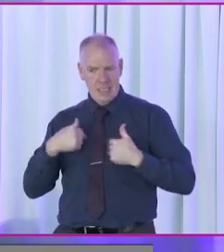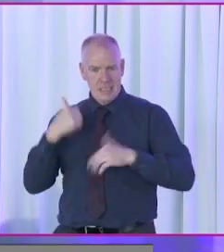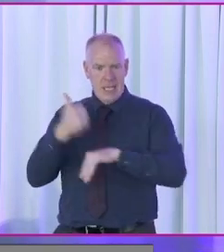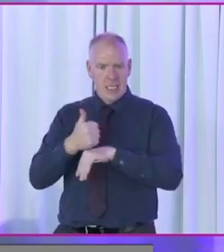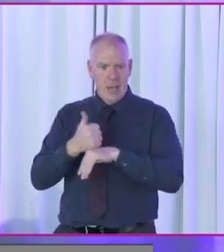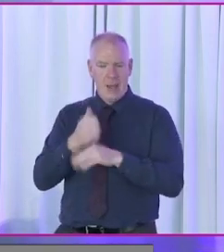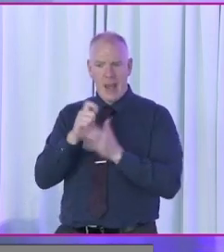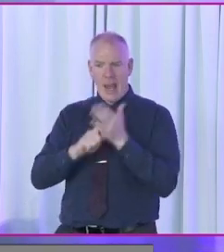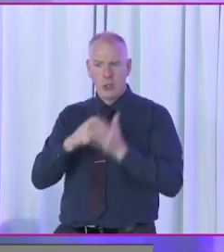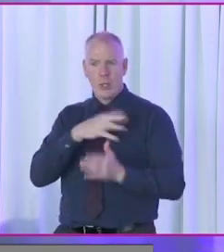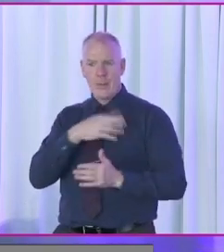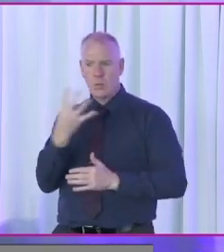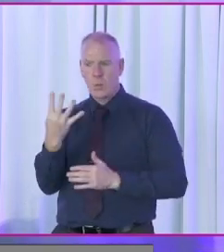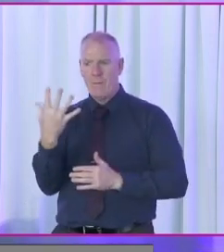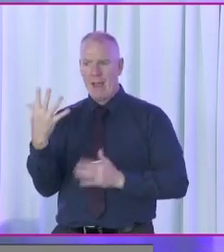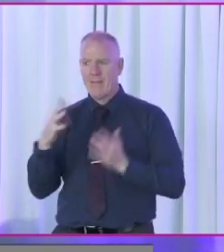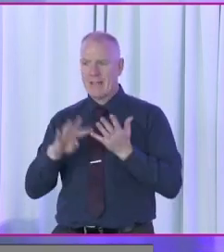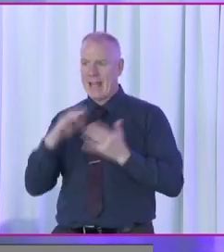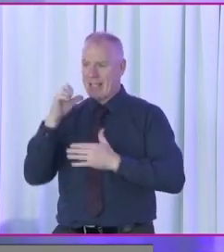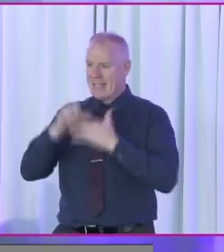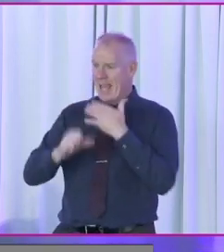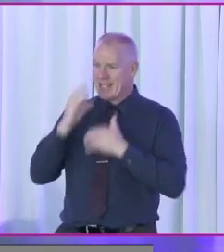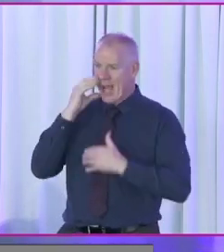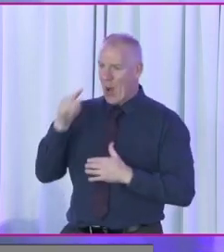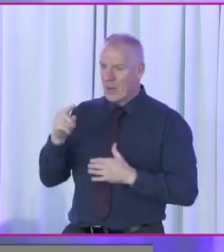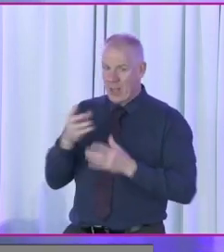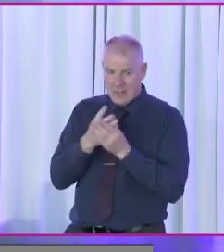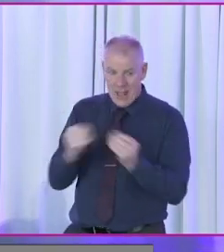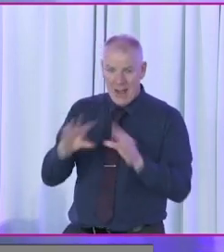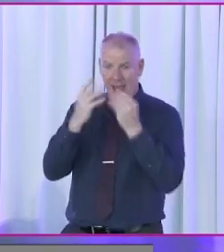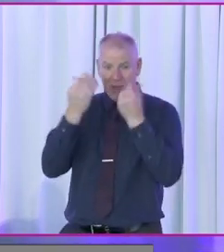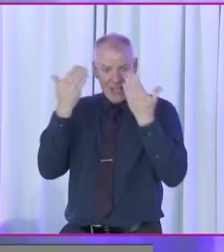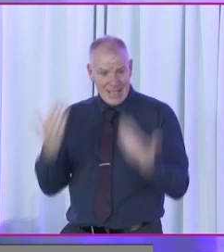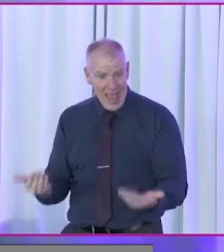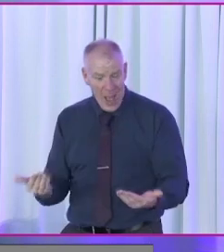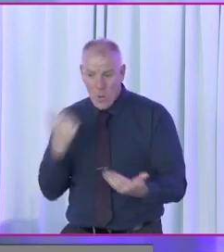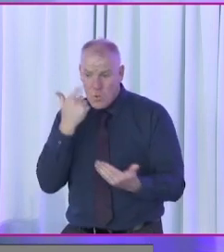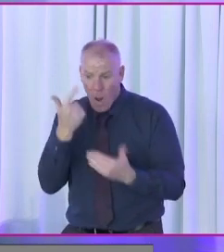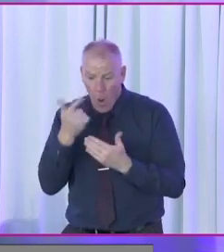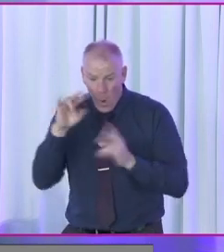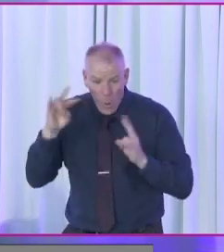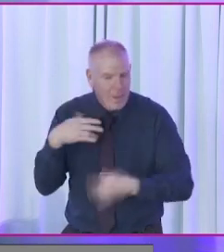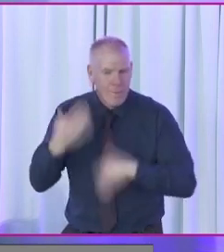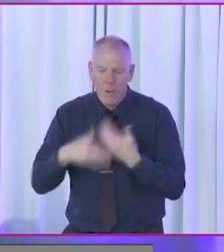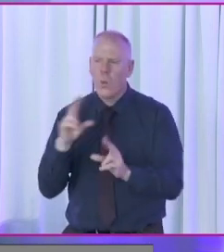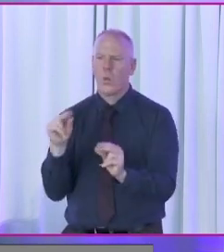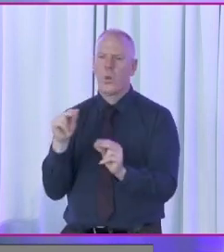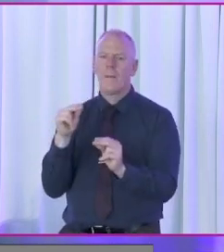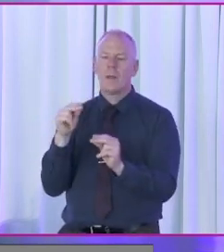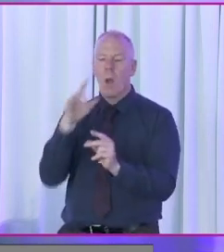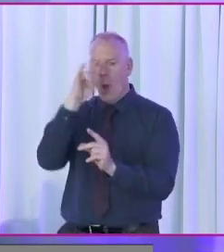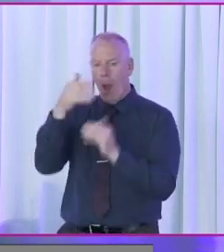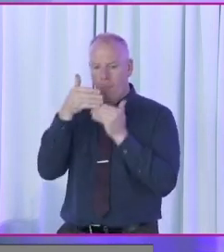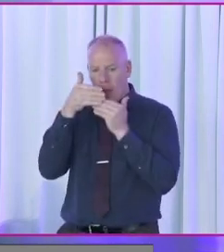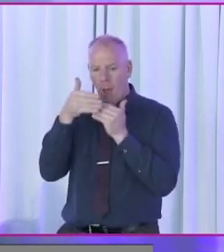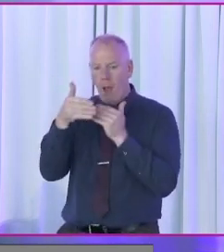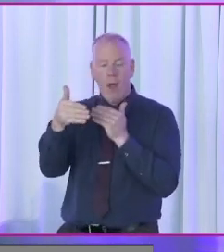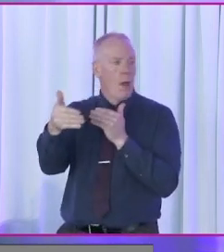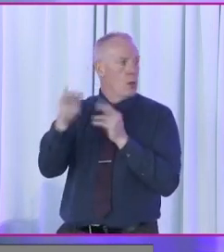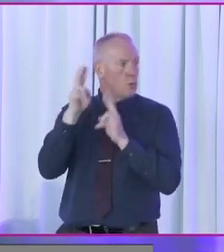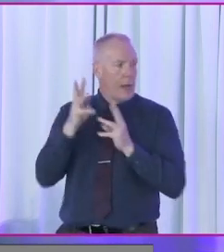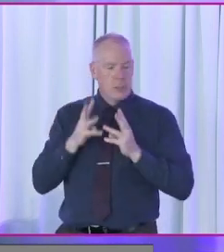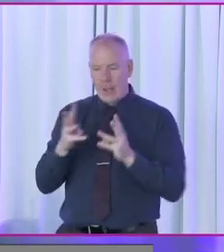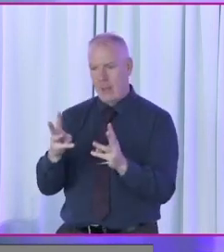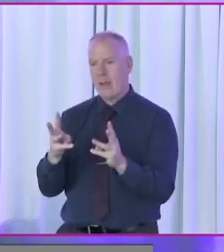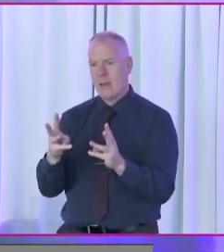we can't solve every single problem today, tomorrow or the day after. But we're hoping that if we approach this properly